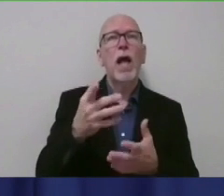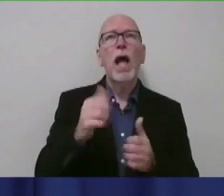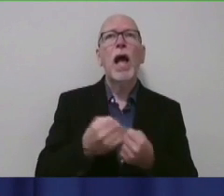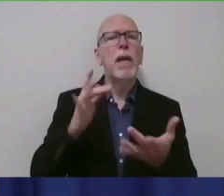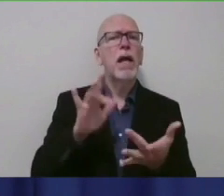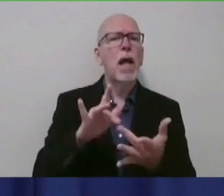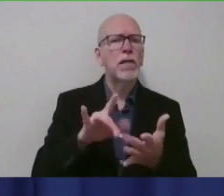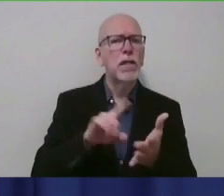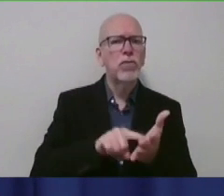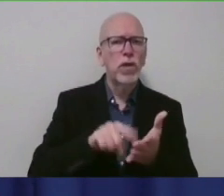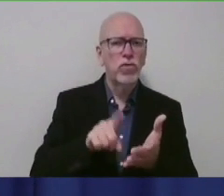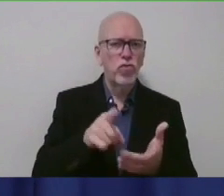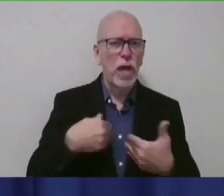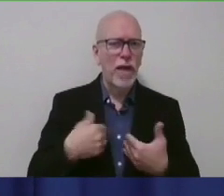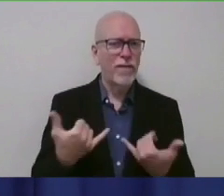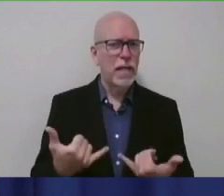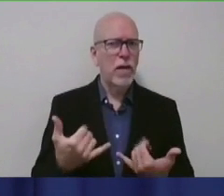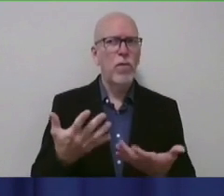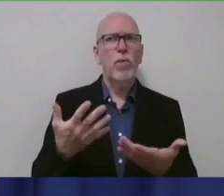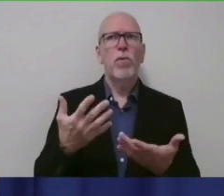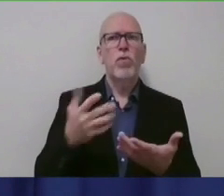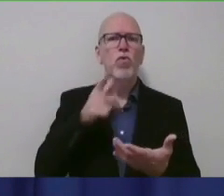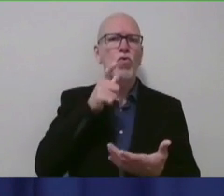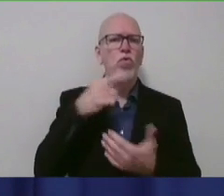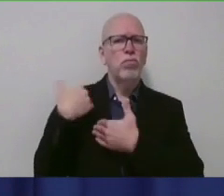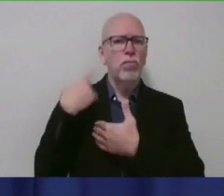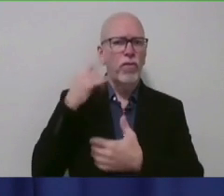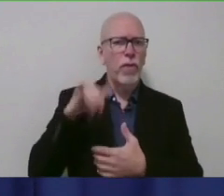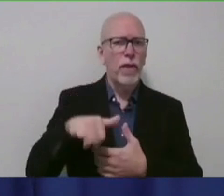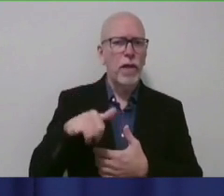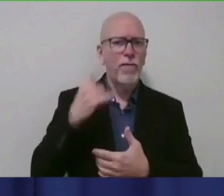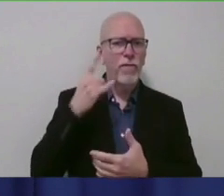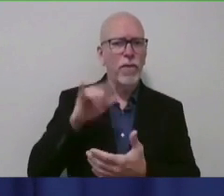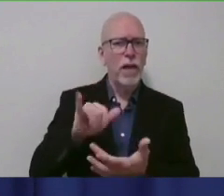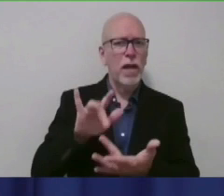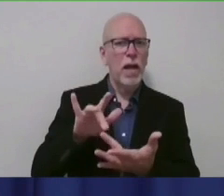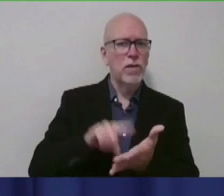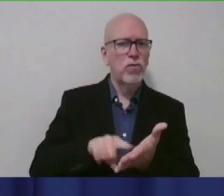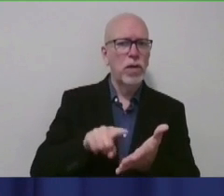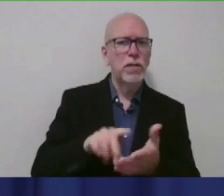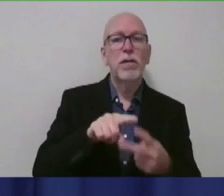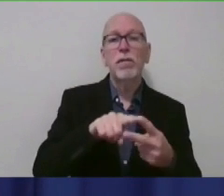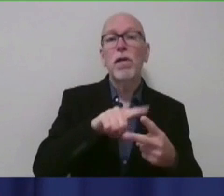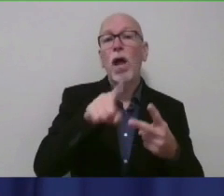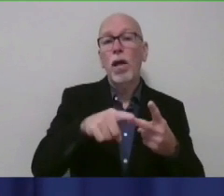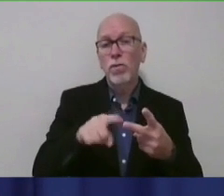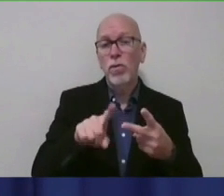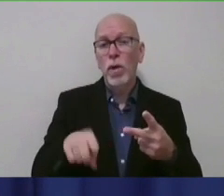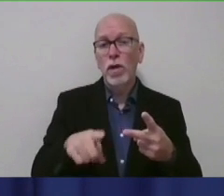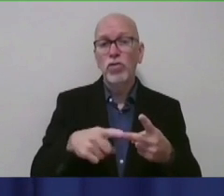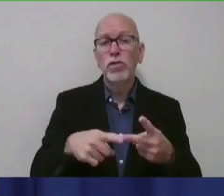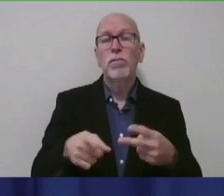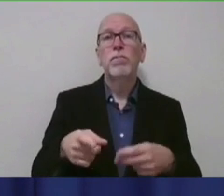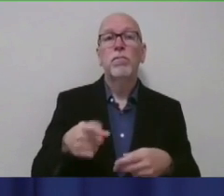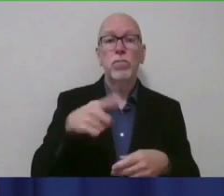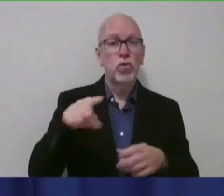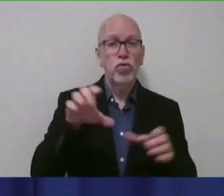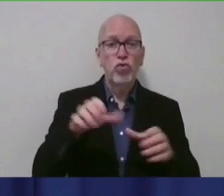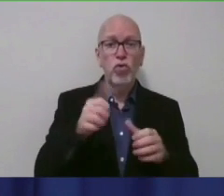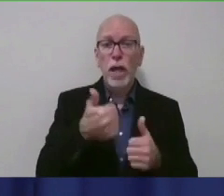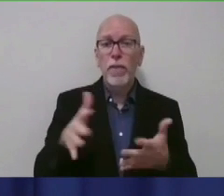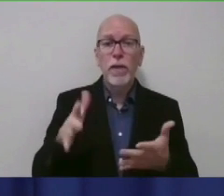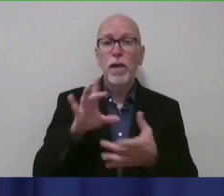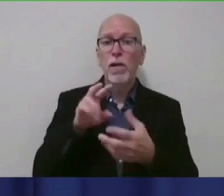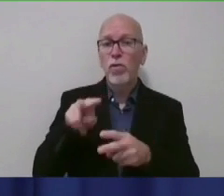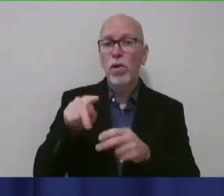tracers do you have? And if not, who is in charge of the contact tracing? And the other question is, are you doing anything looking at long